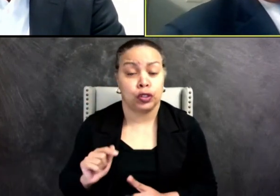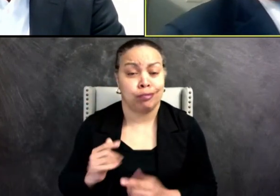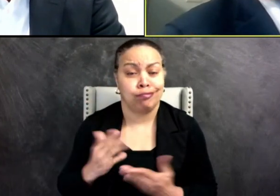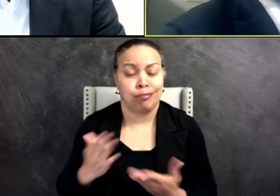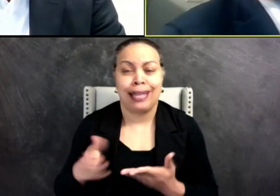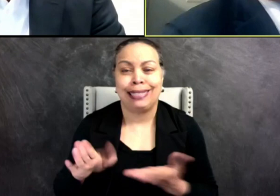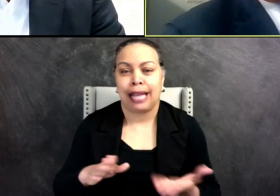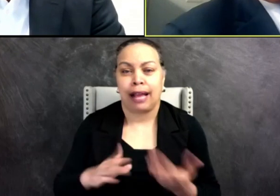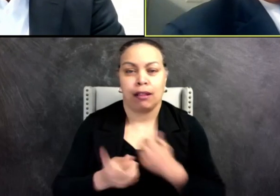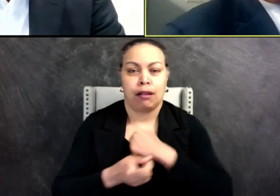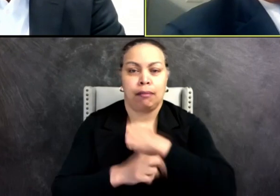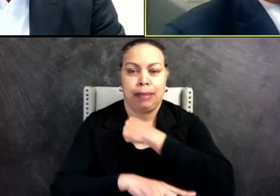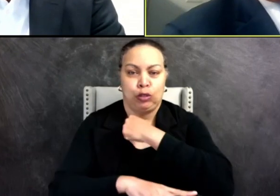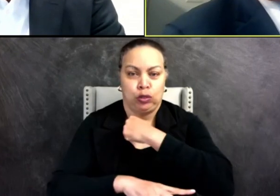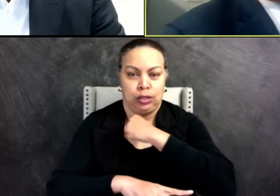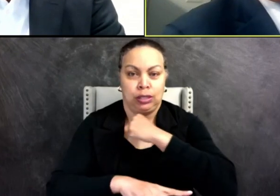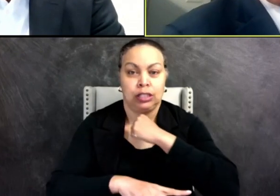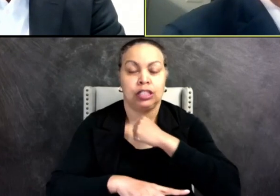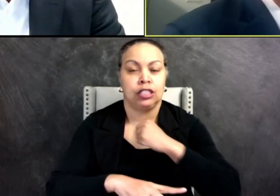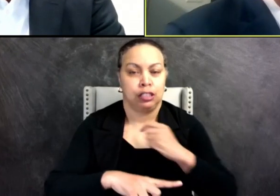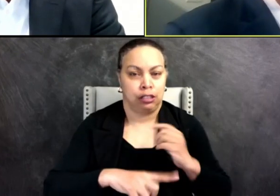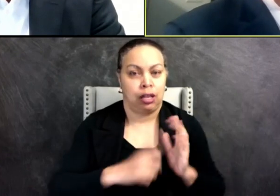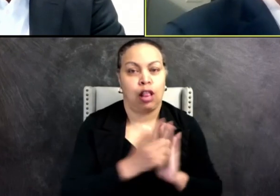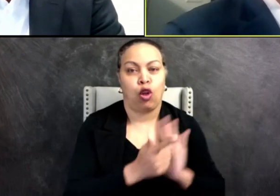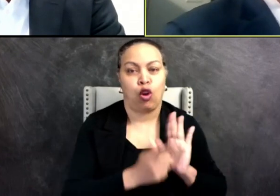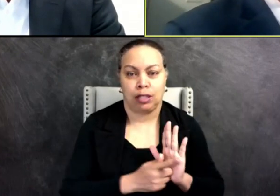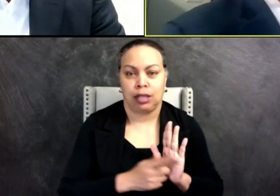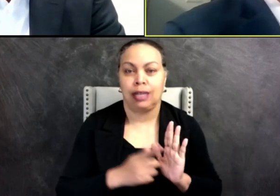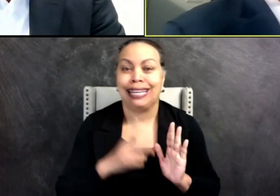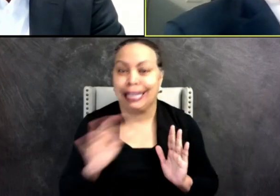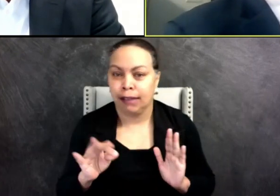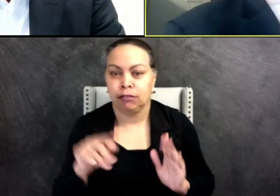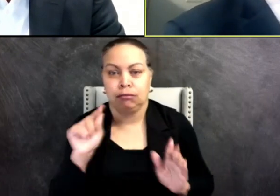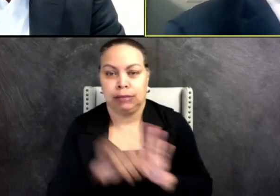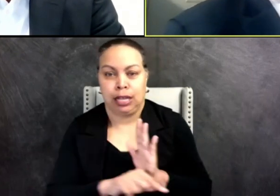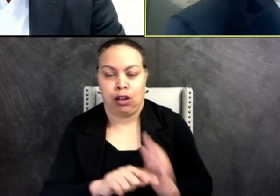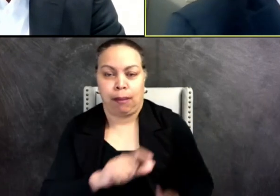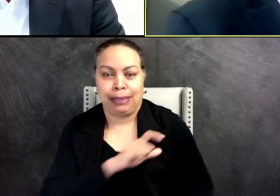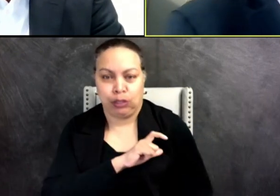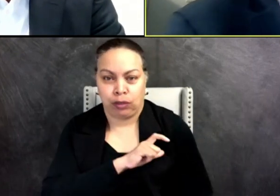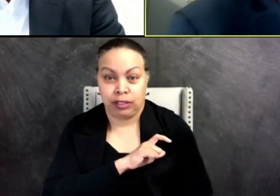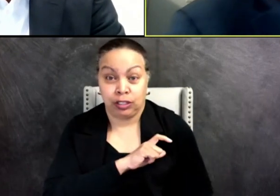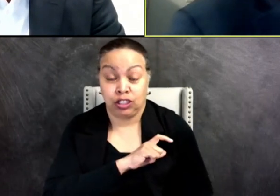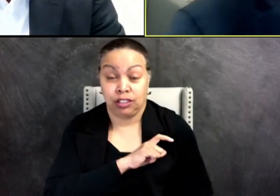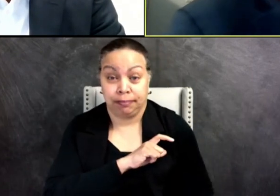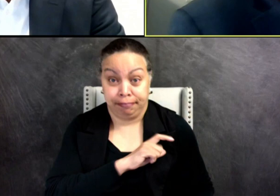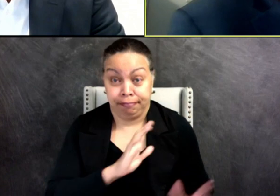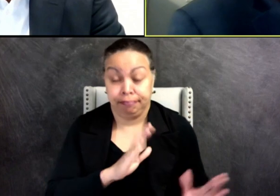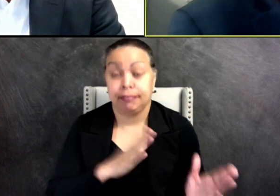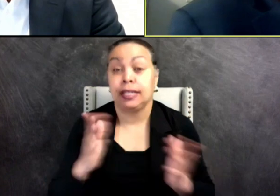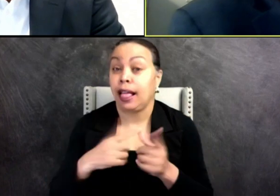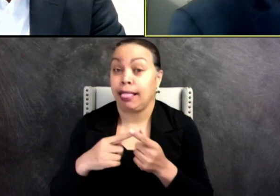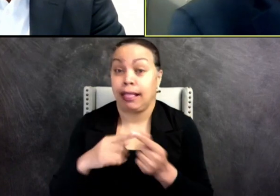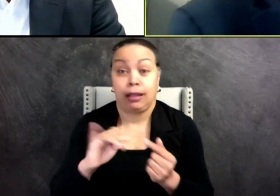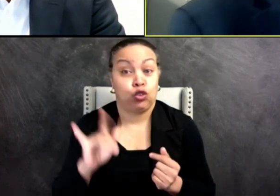legislation for those who murdered a police officer. Then July hit and